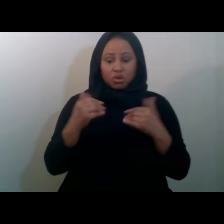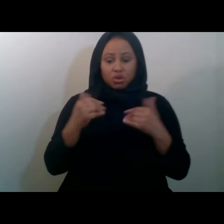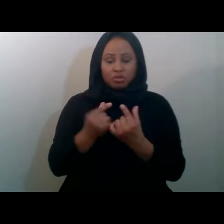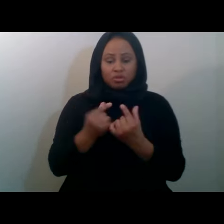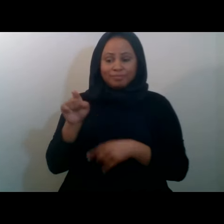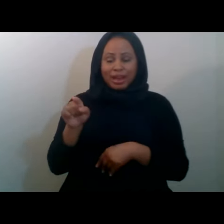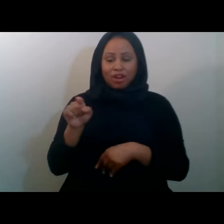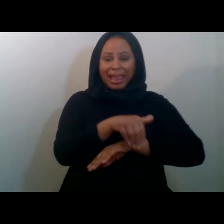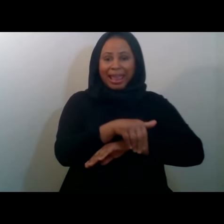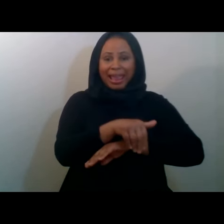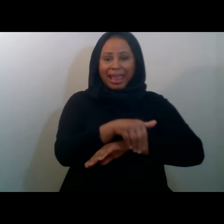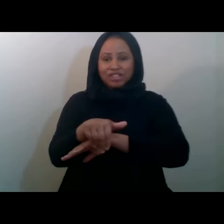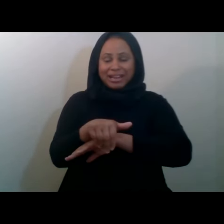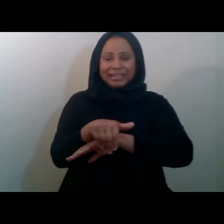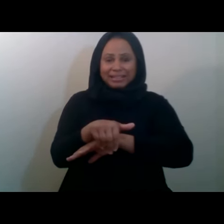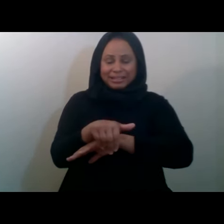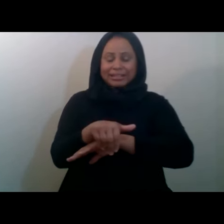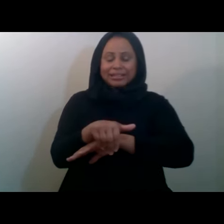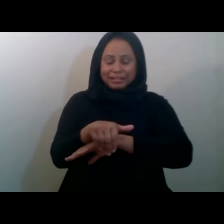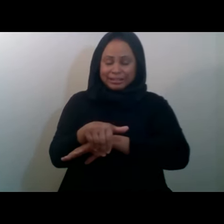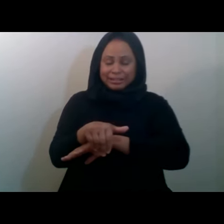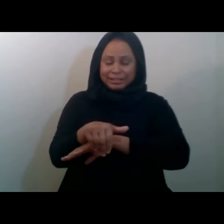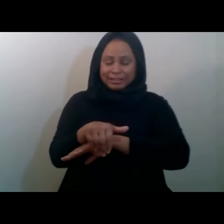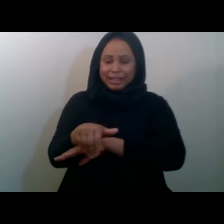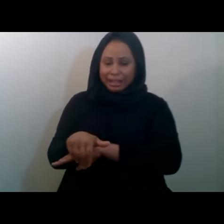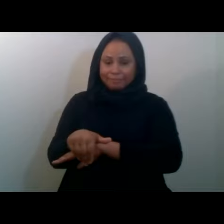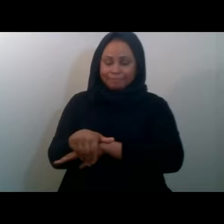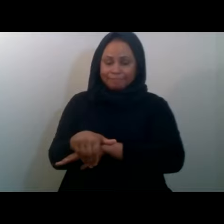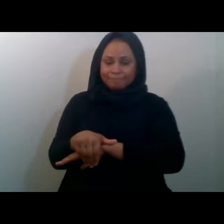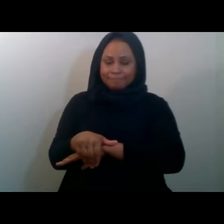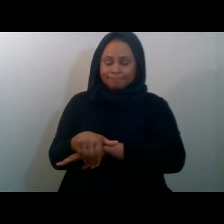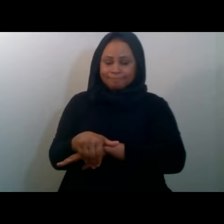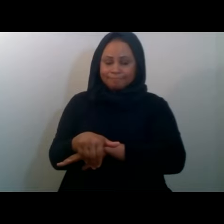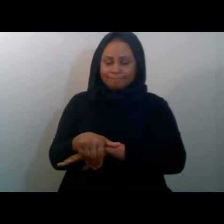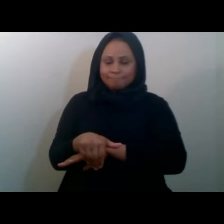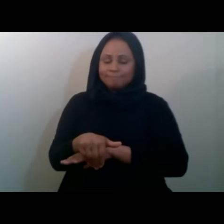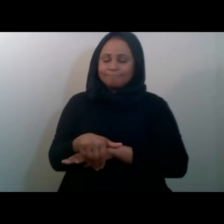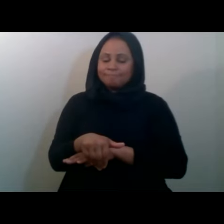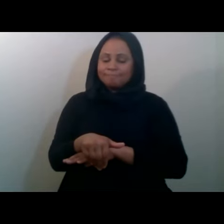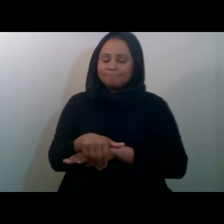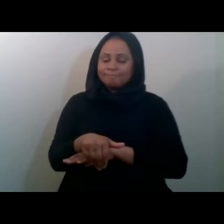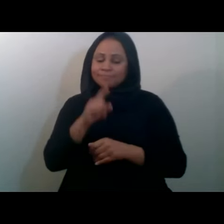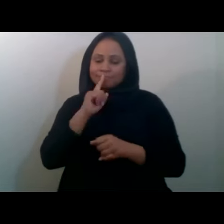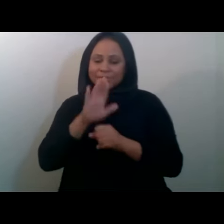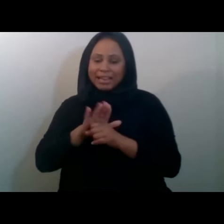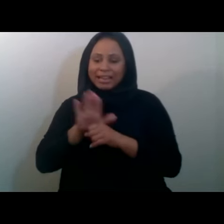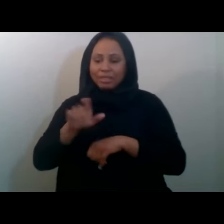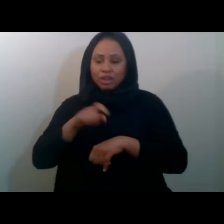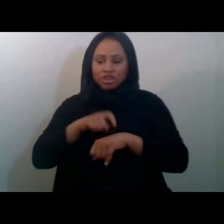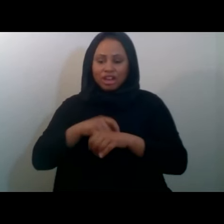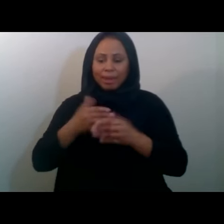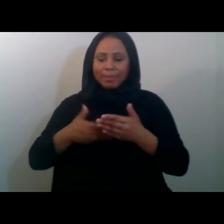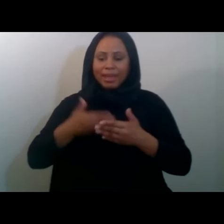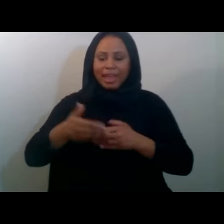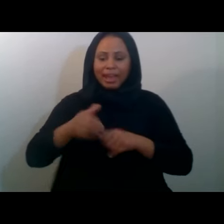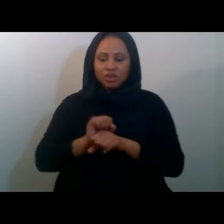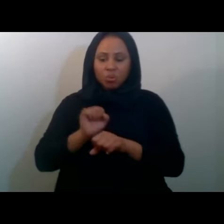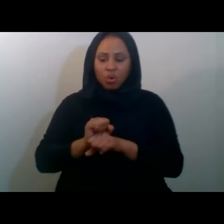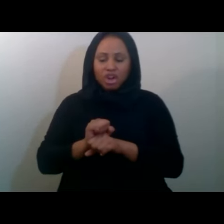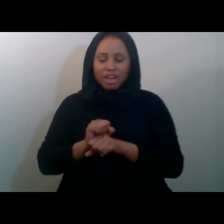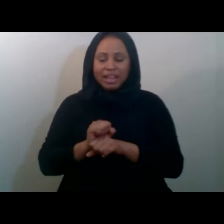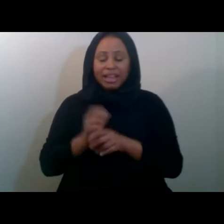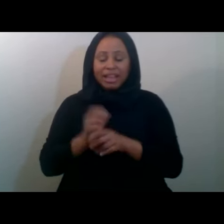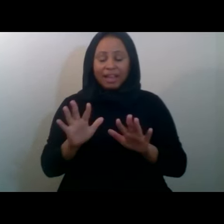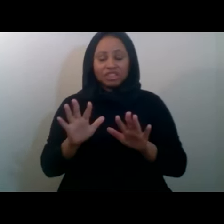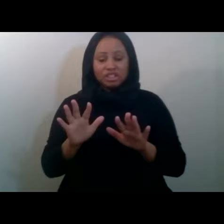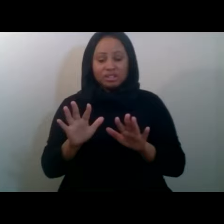selflessly dedicating their time after work, during their fasting, and driving all around Chicago